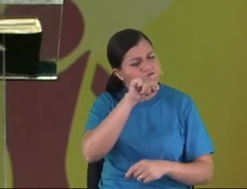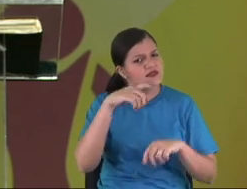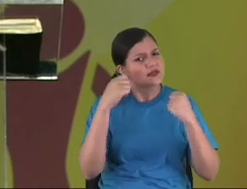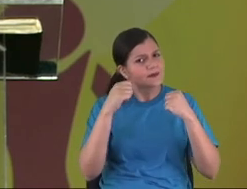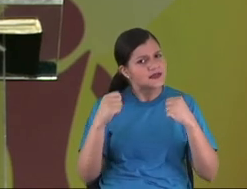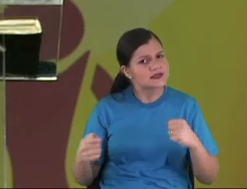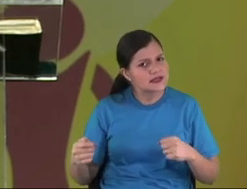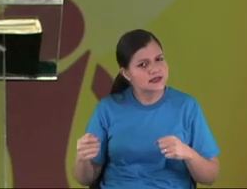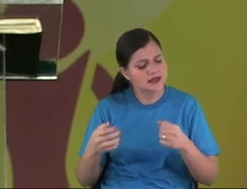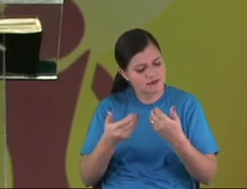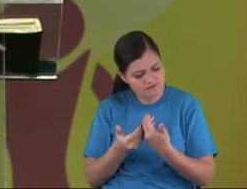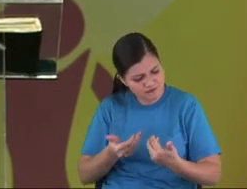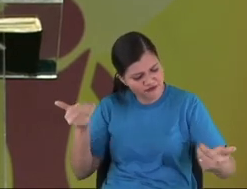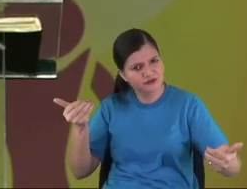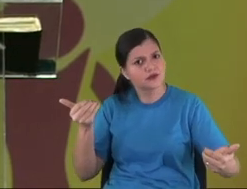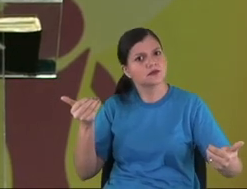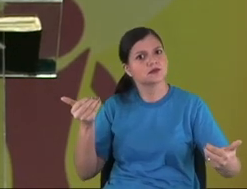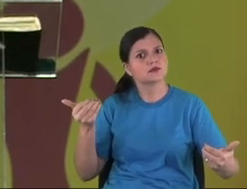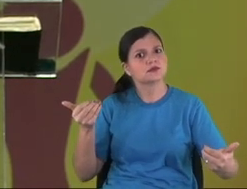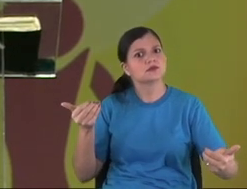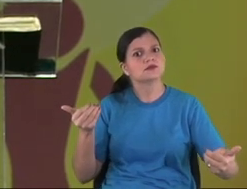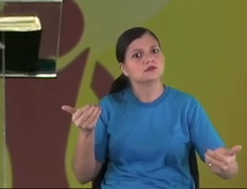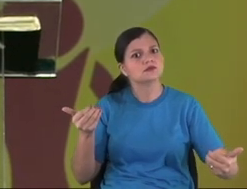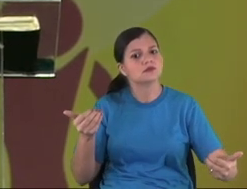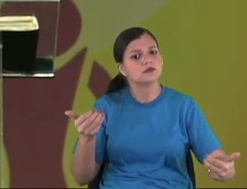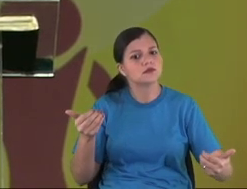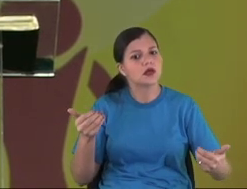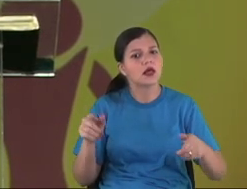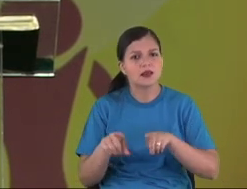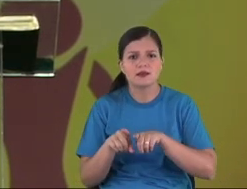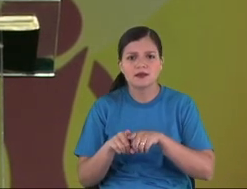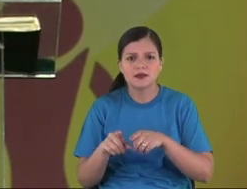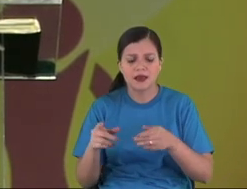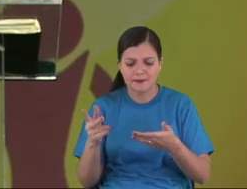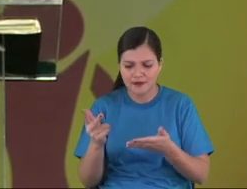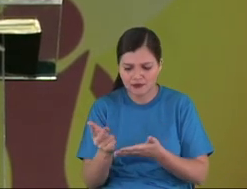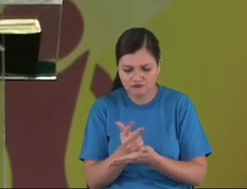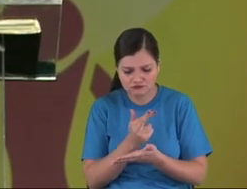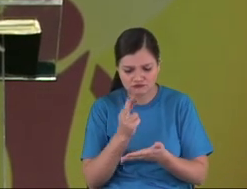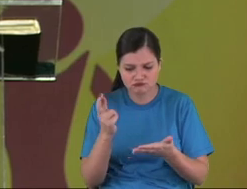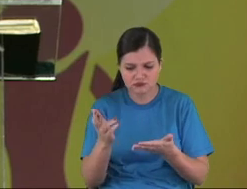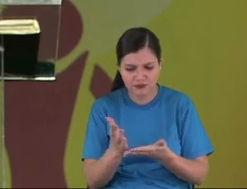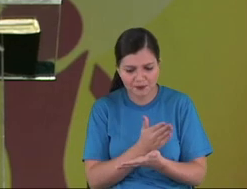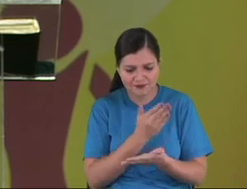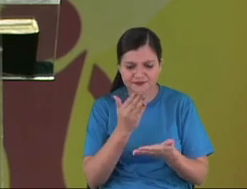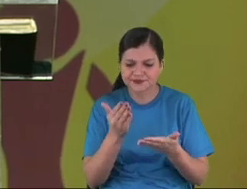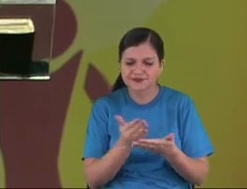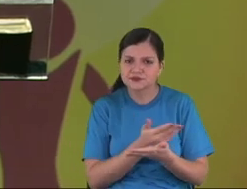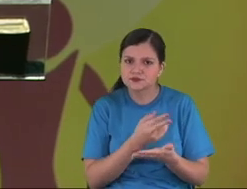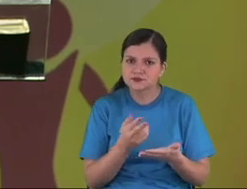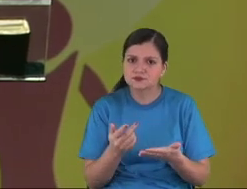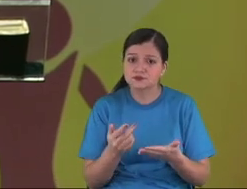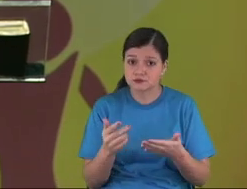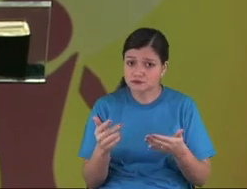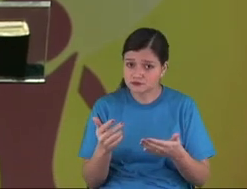to the root. The magazines, the computers, the cell phones.